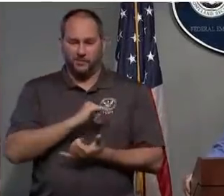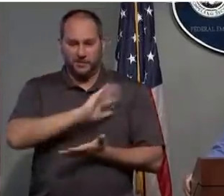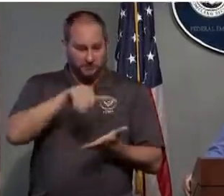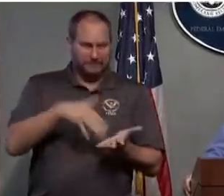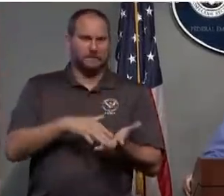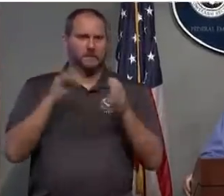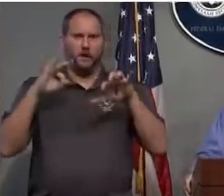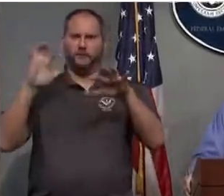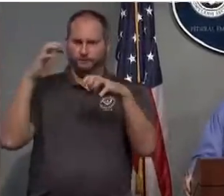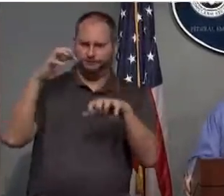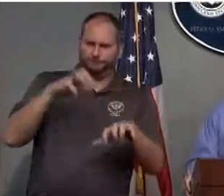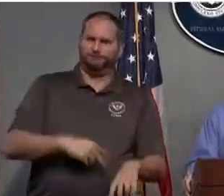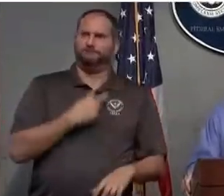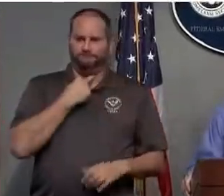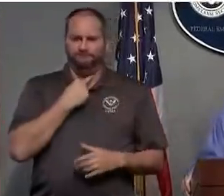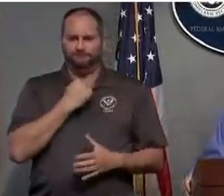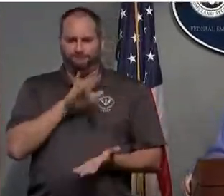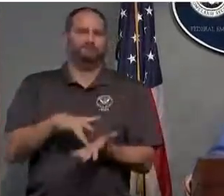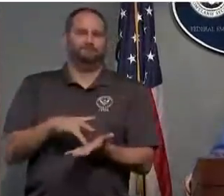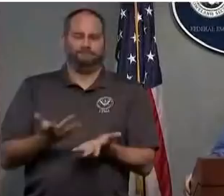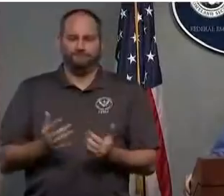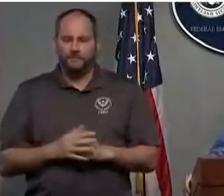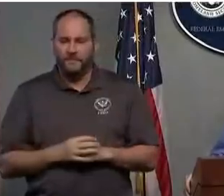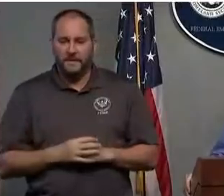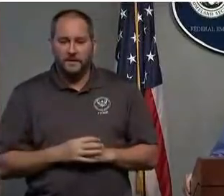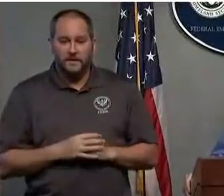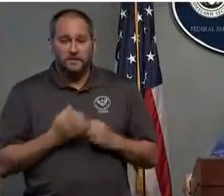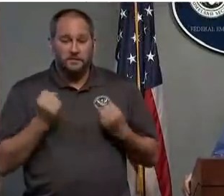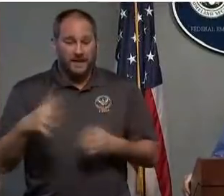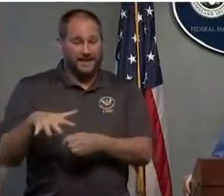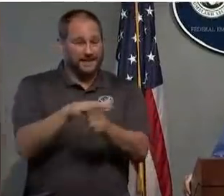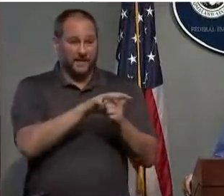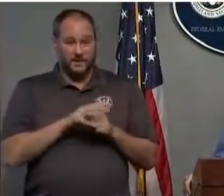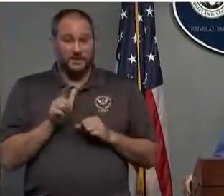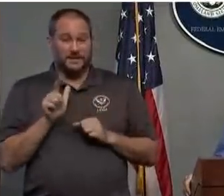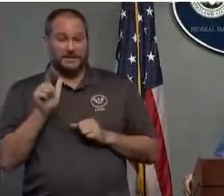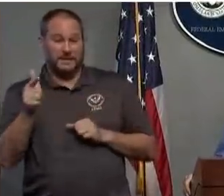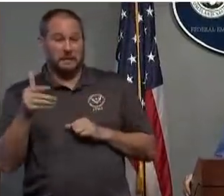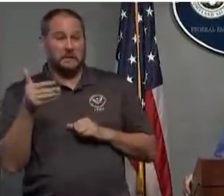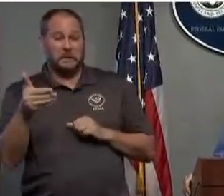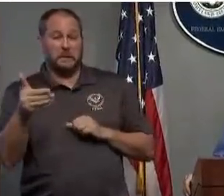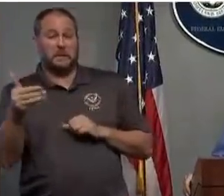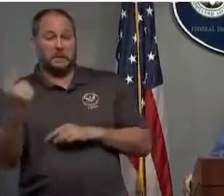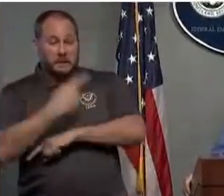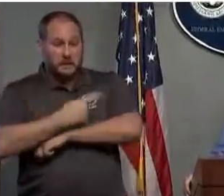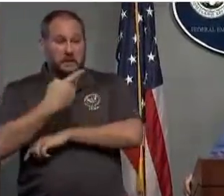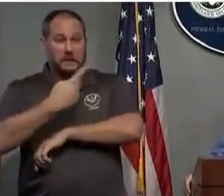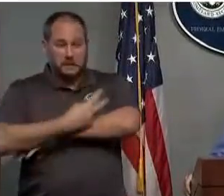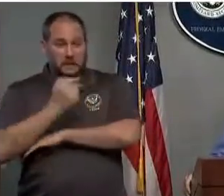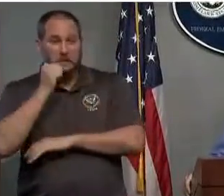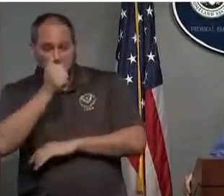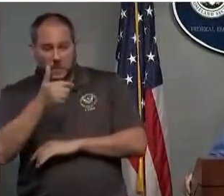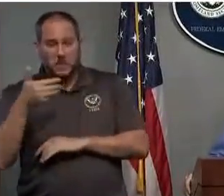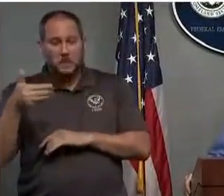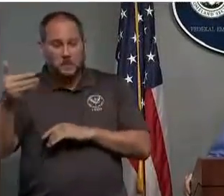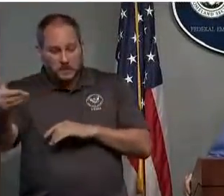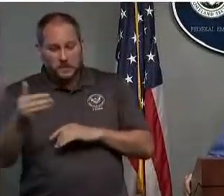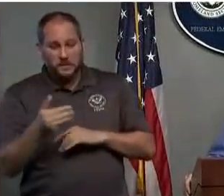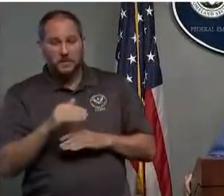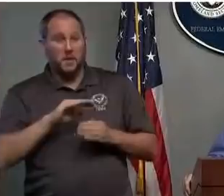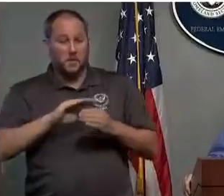there are many areas that will be as the day moves through today, tomorrow, and through the weekend.